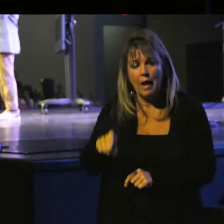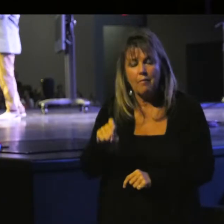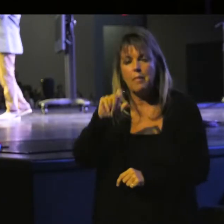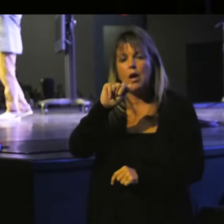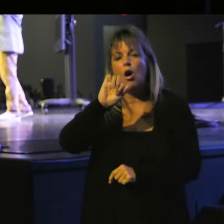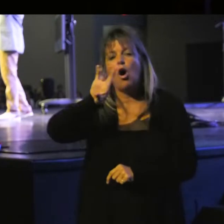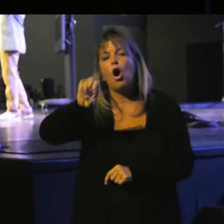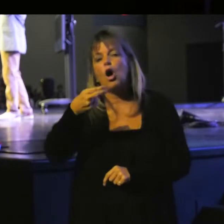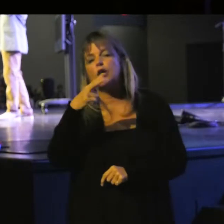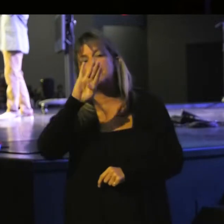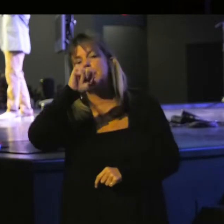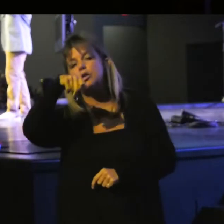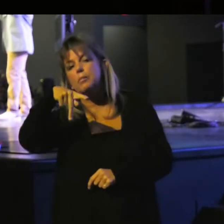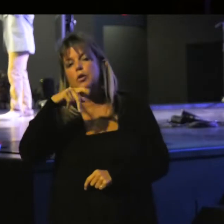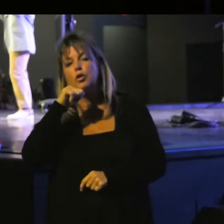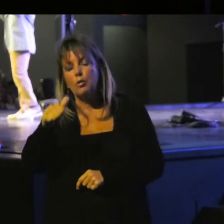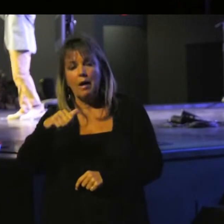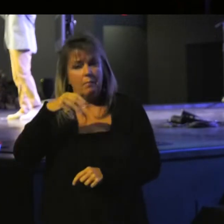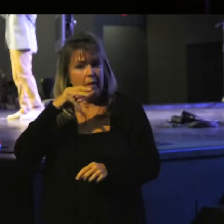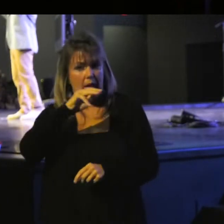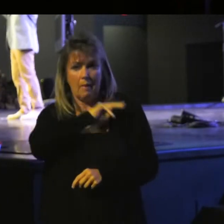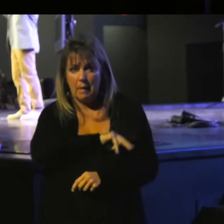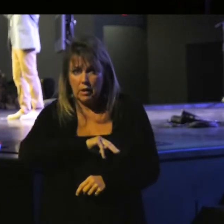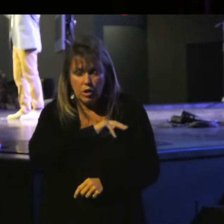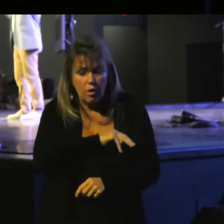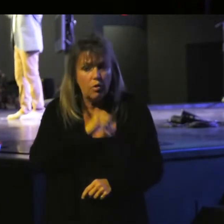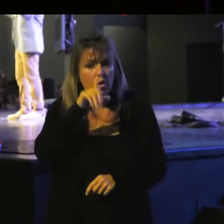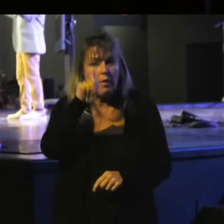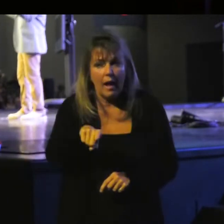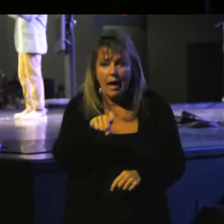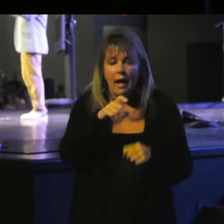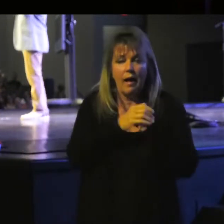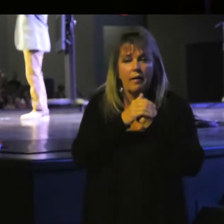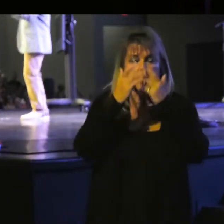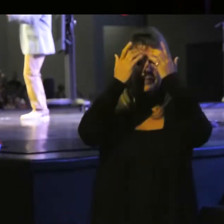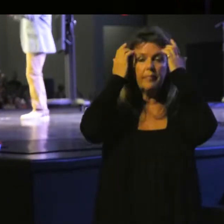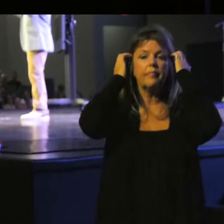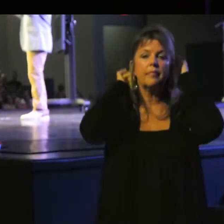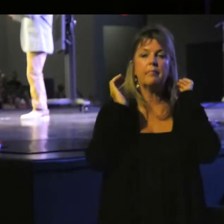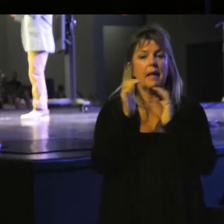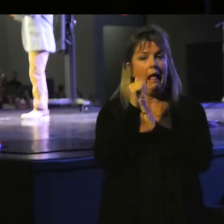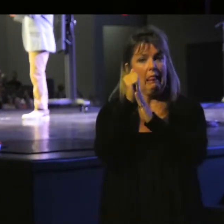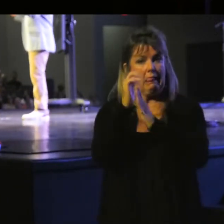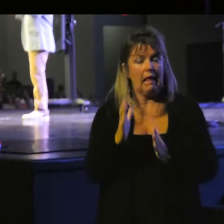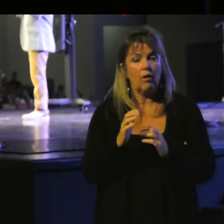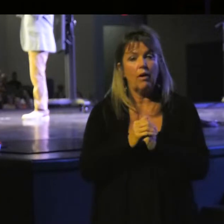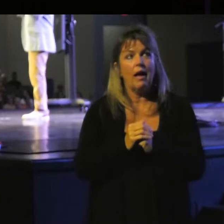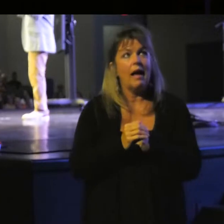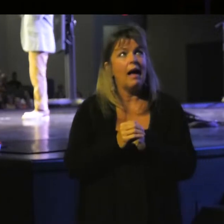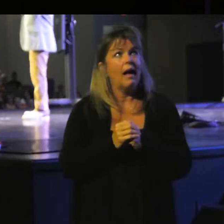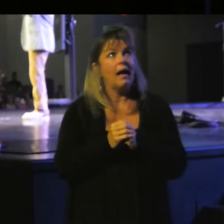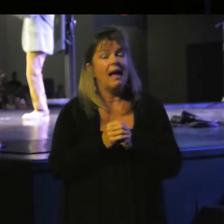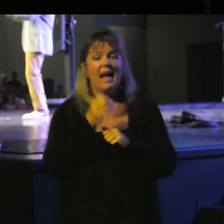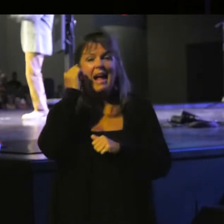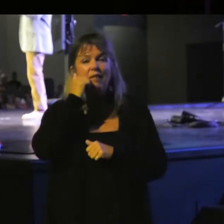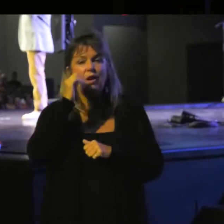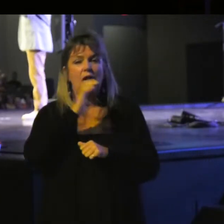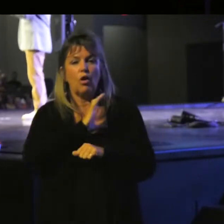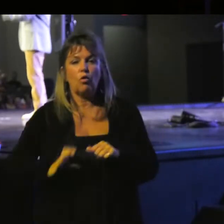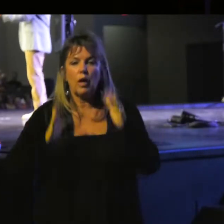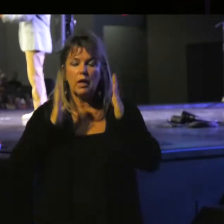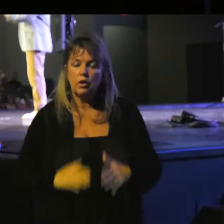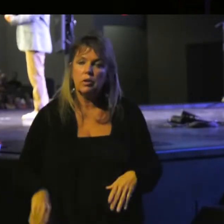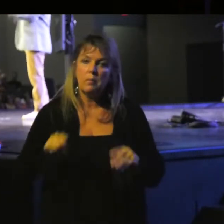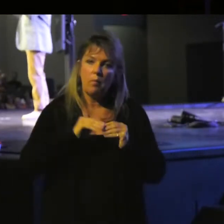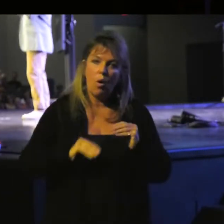archbishop. You don't have to be an evangelist or a missionary. You don't have to be a small group leader. Everyday Christians are finding more